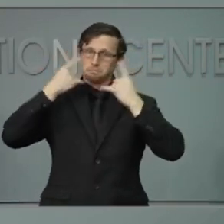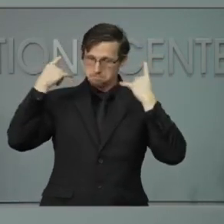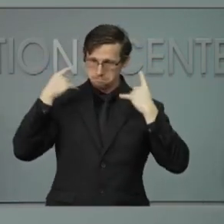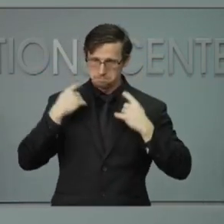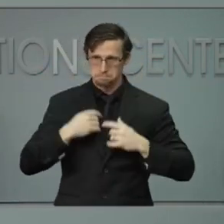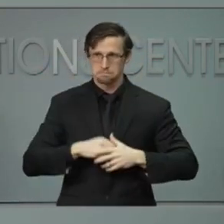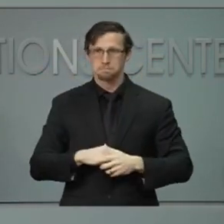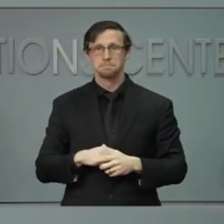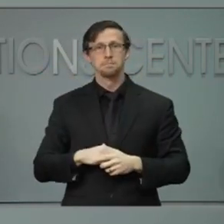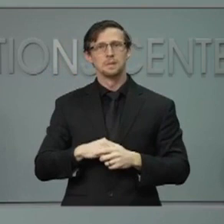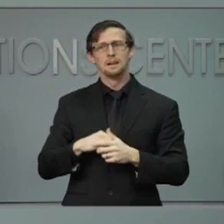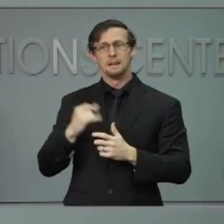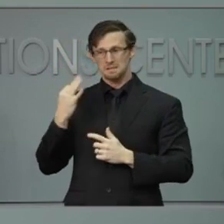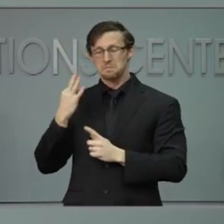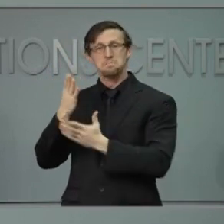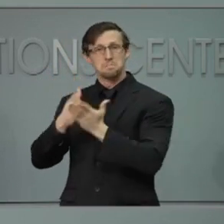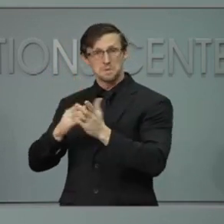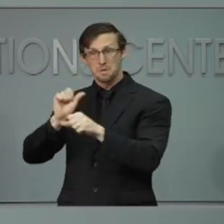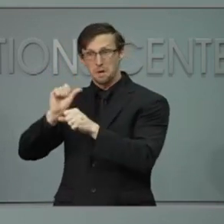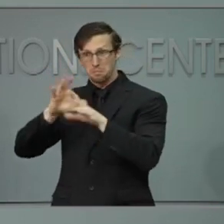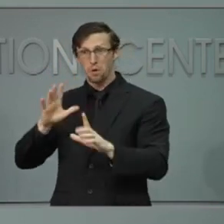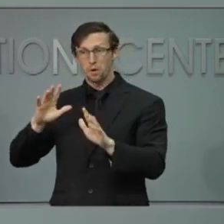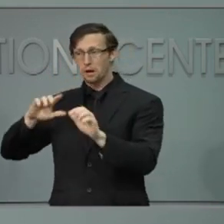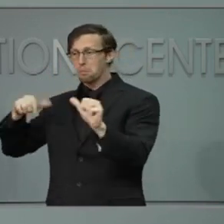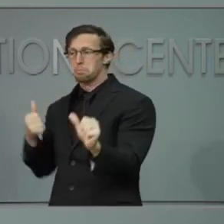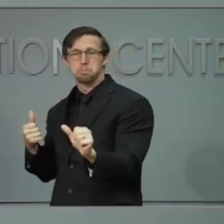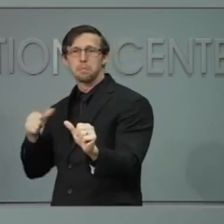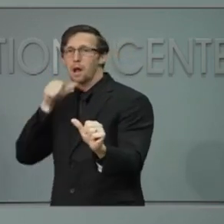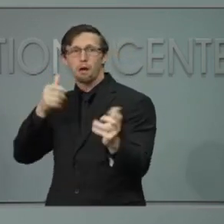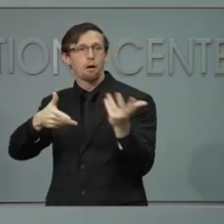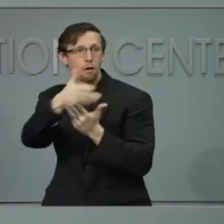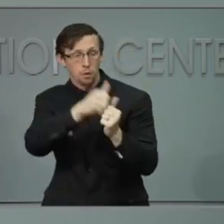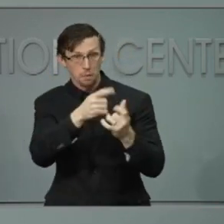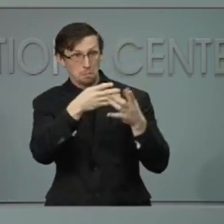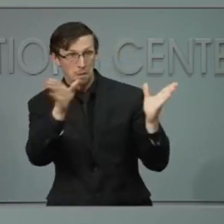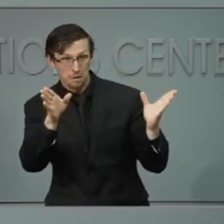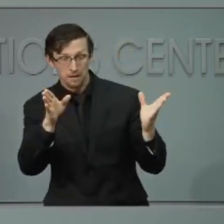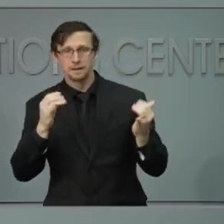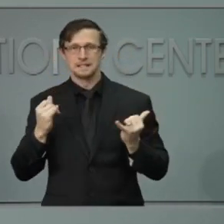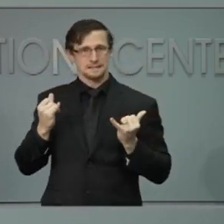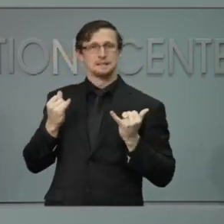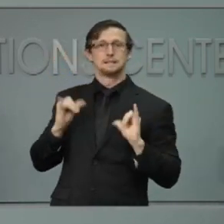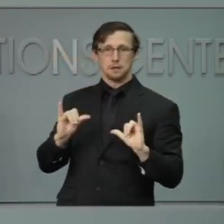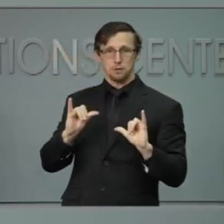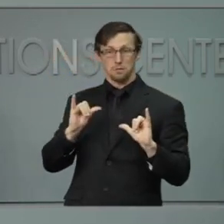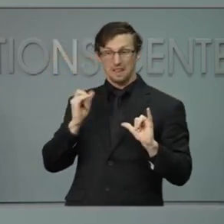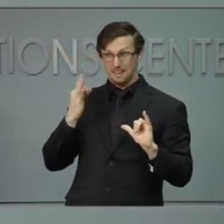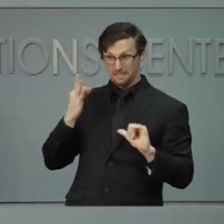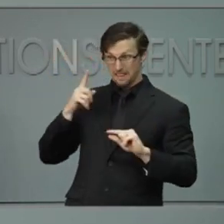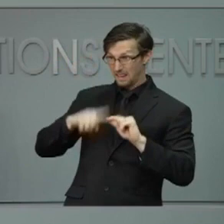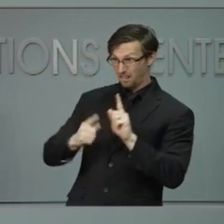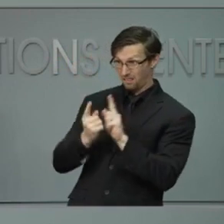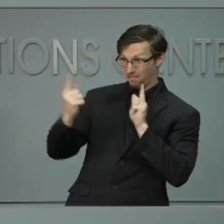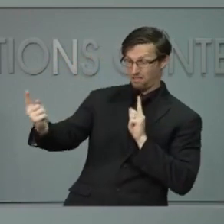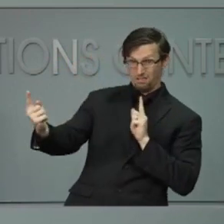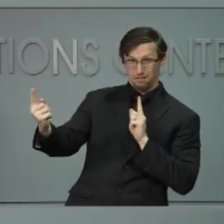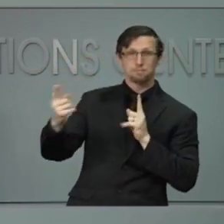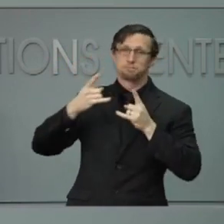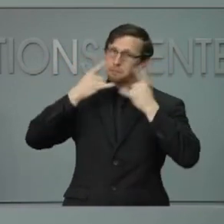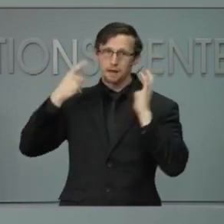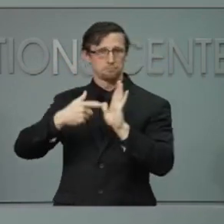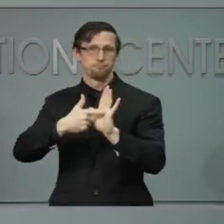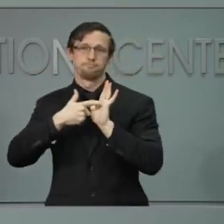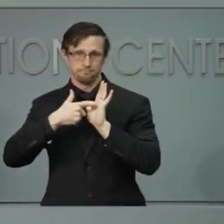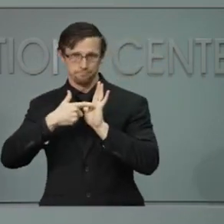Employees who are not in regular contact with the general public must wear a face covering if they cannot physically distance themselves